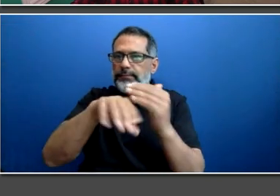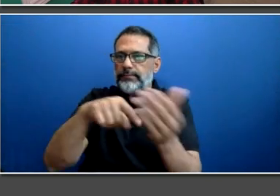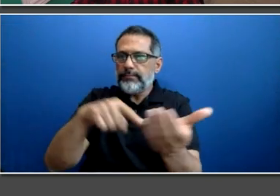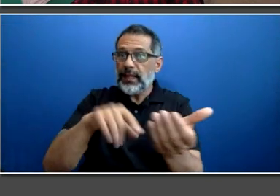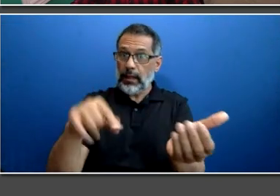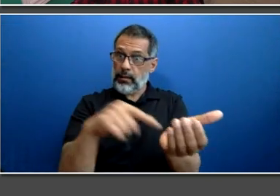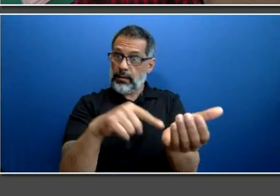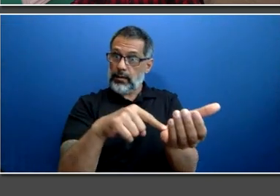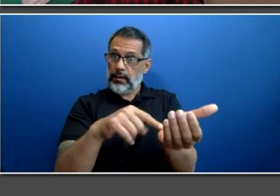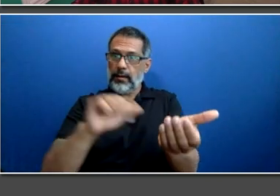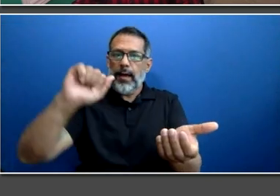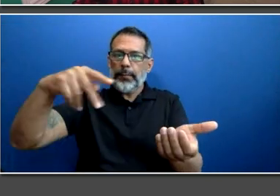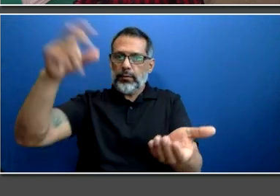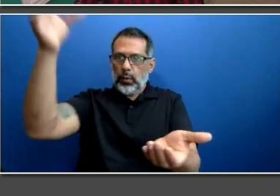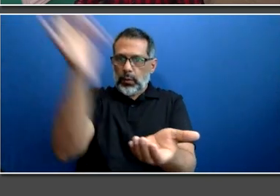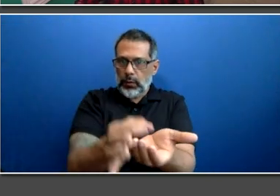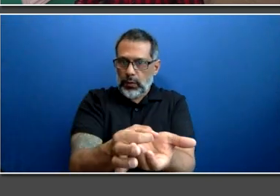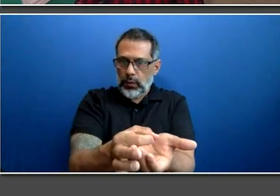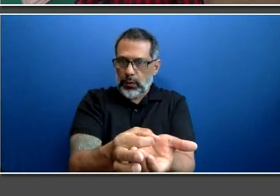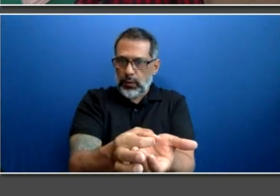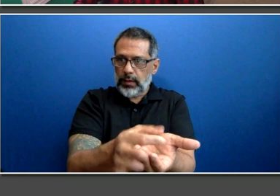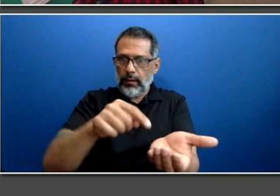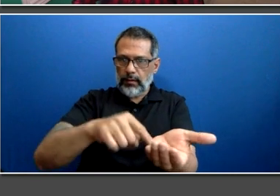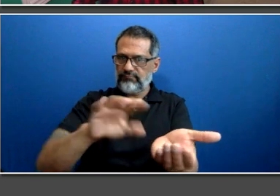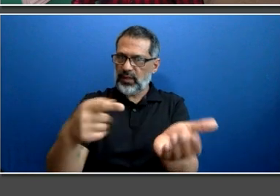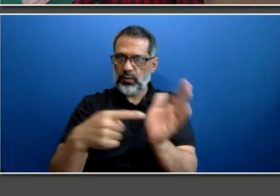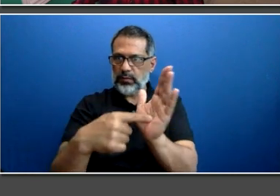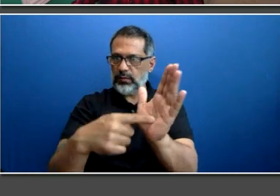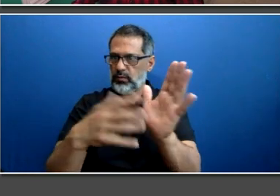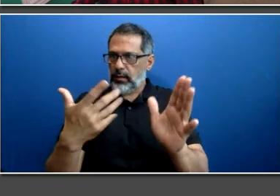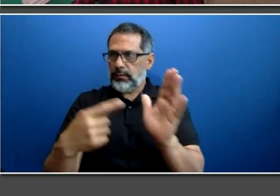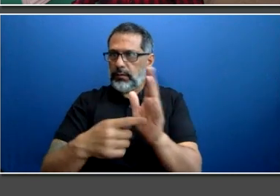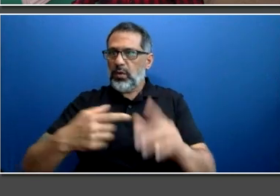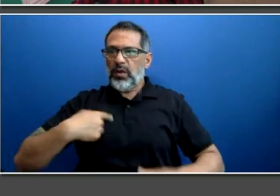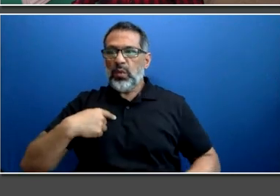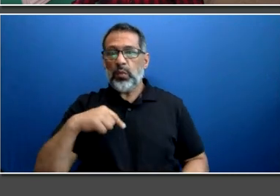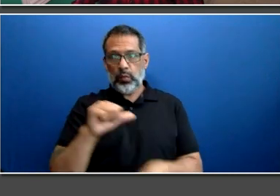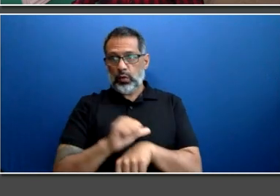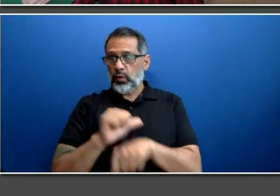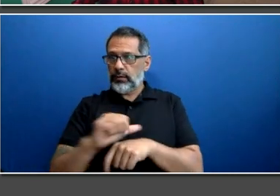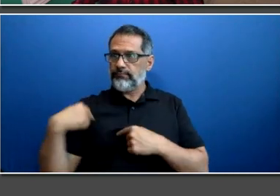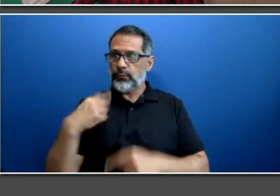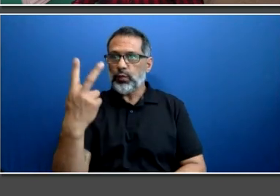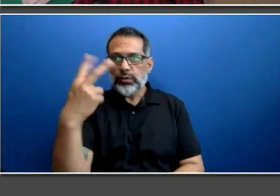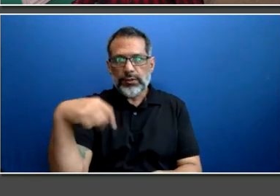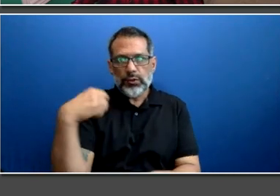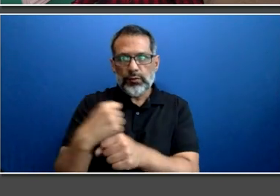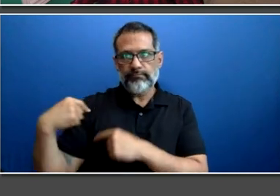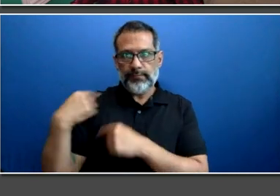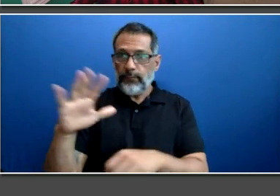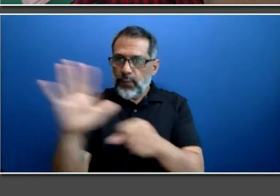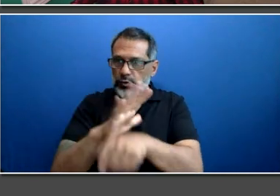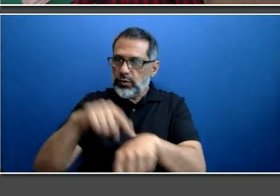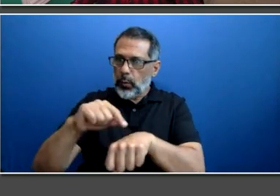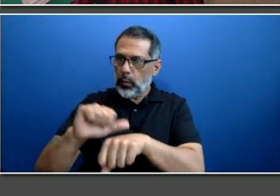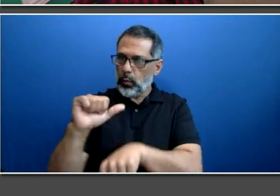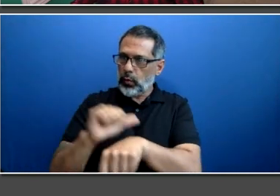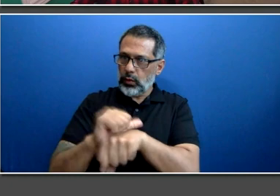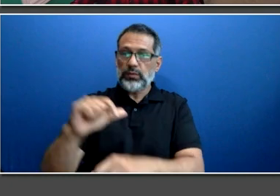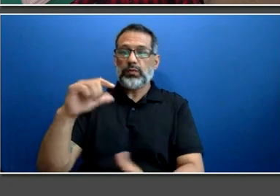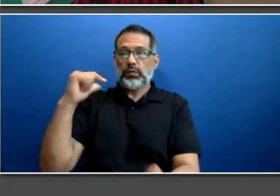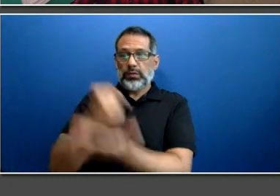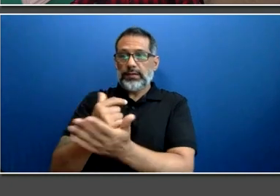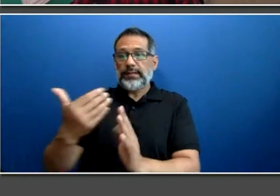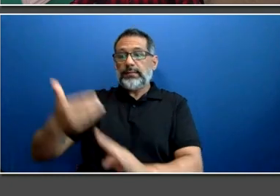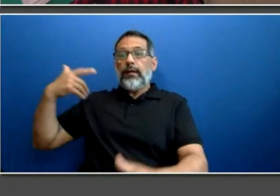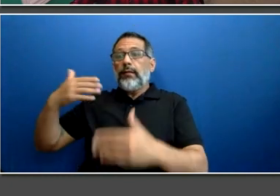I've been working at the TTC for two years full-time now after graduating and the possibilities within this company are still endless. The TTC is currently working on